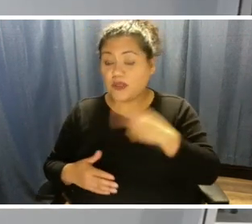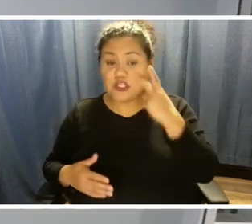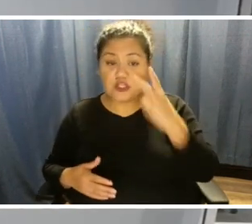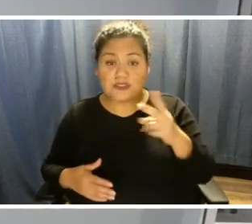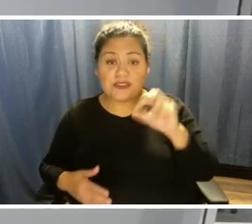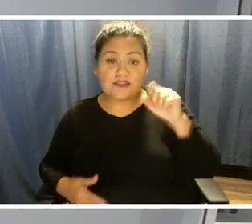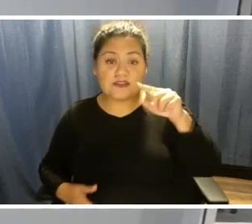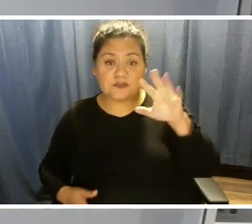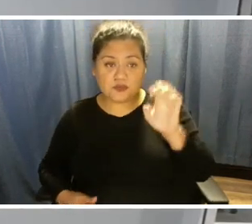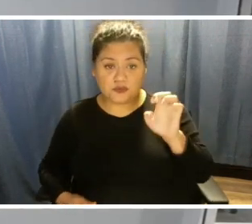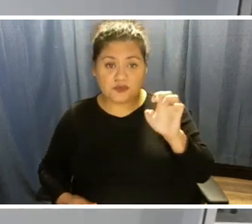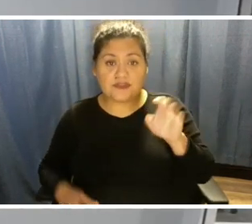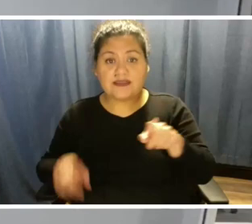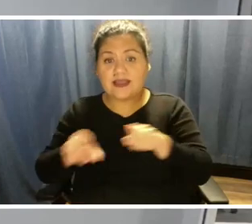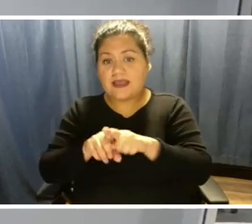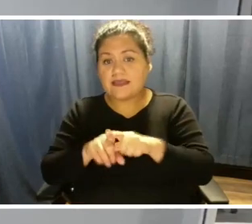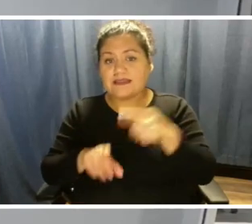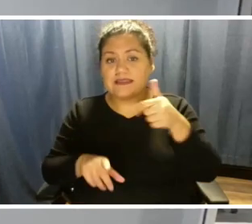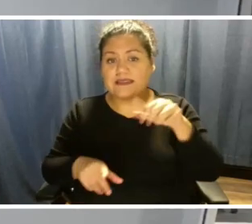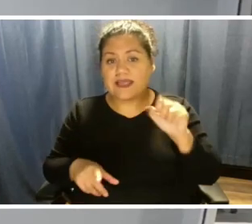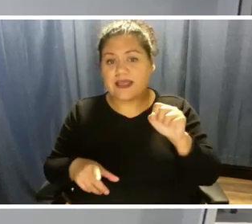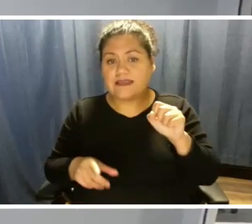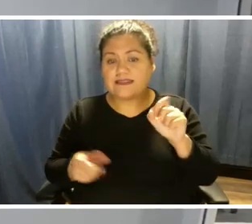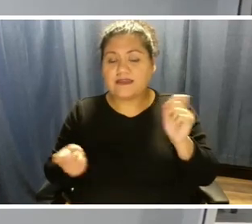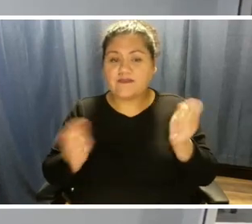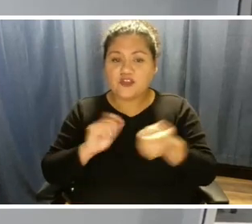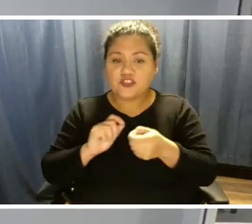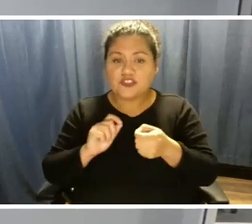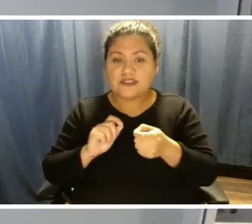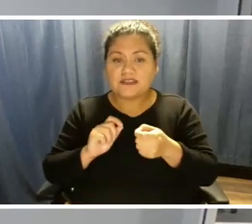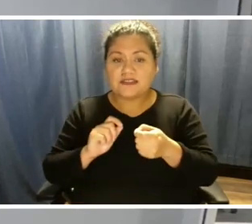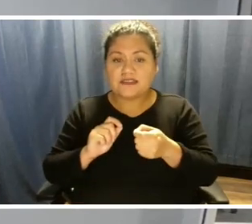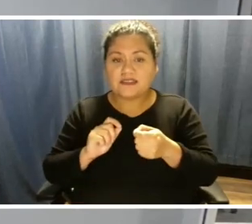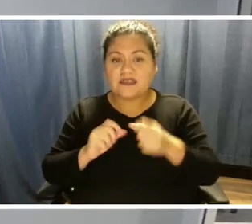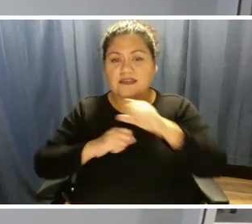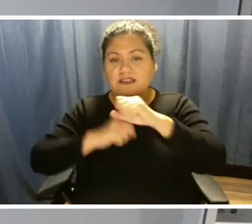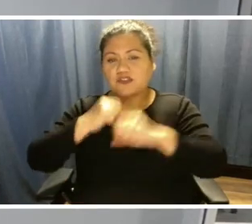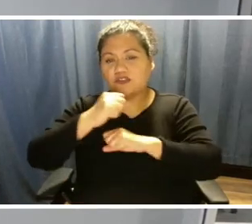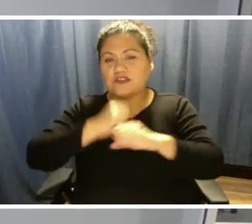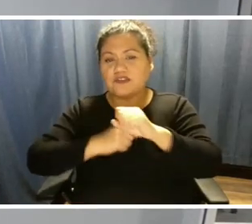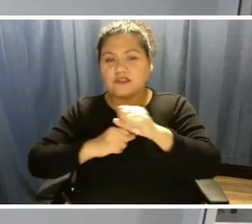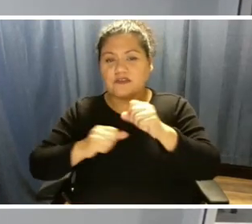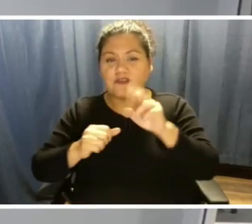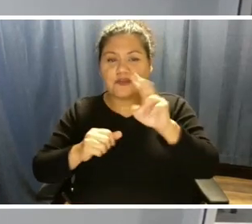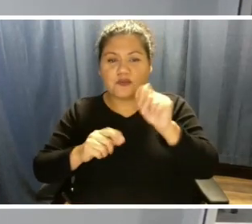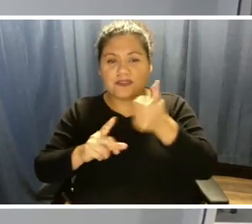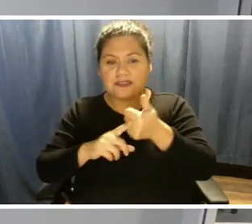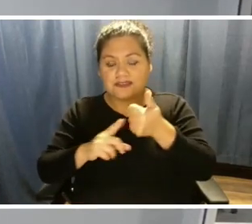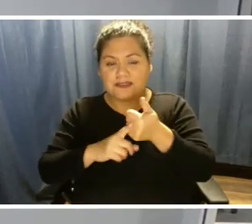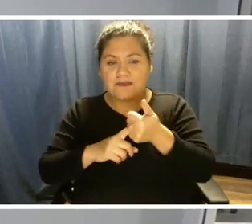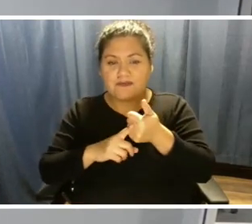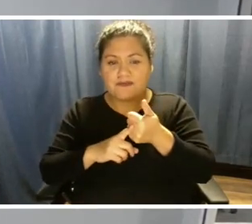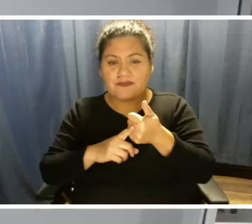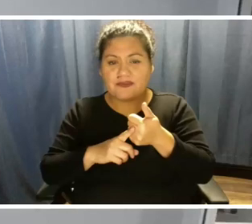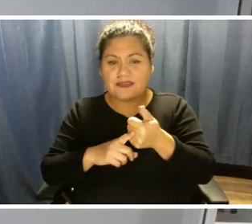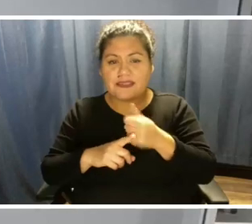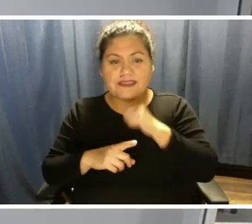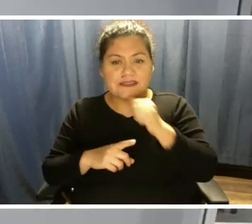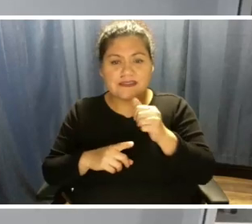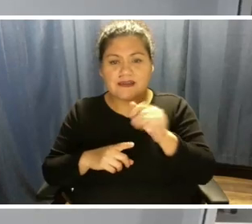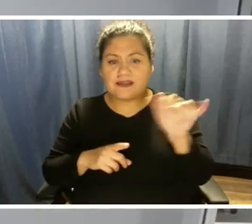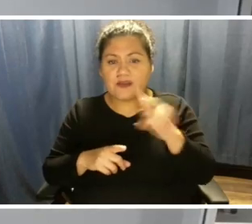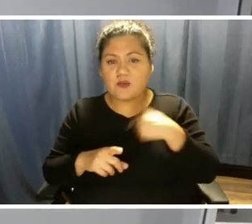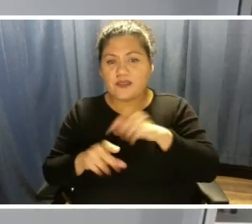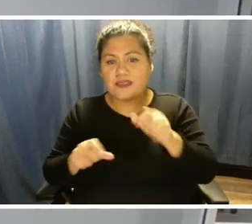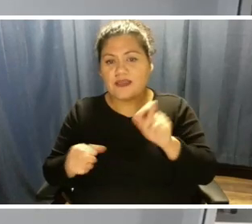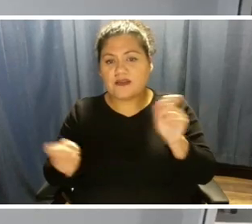as a gas conversion. The structure of the unit, the design of the unit is not such that we could convert it